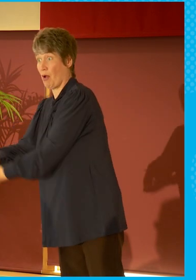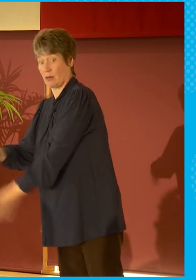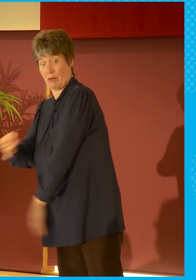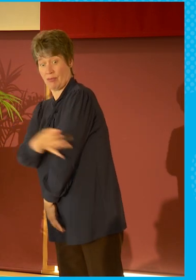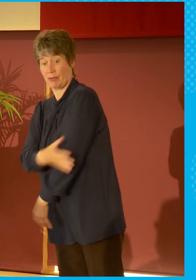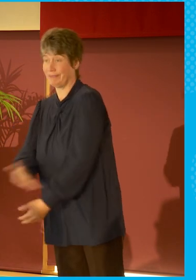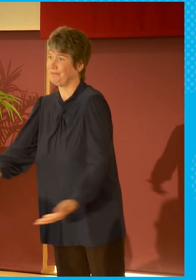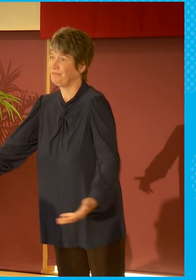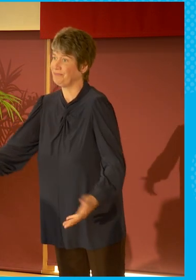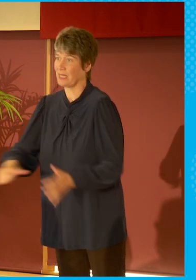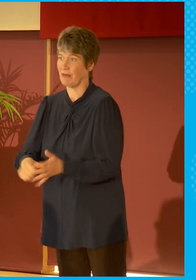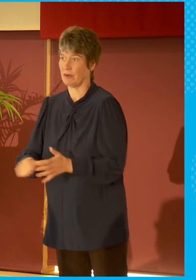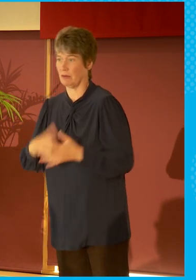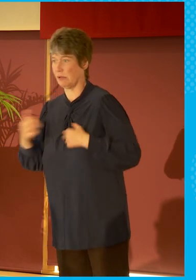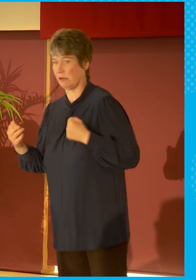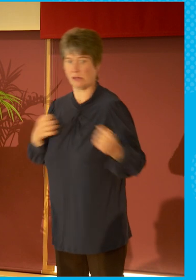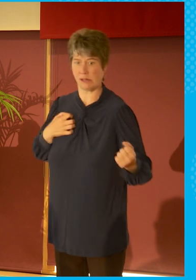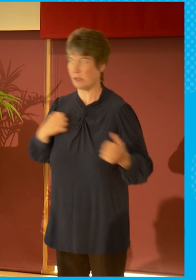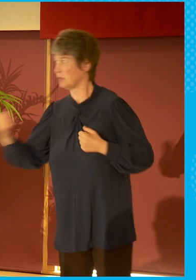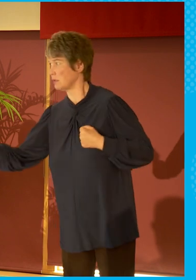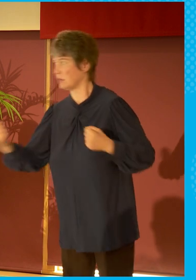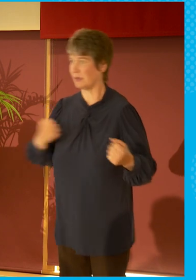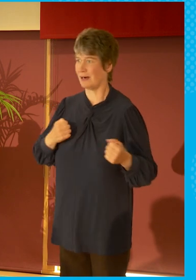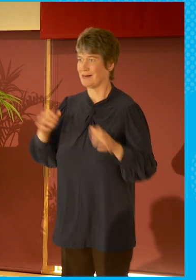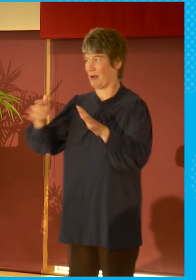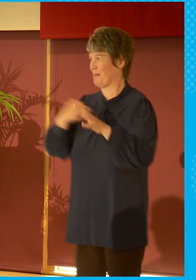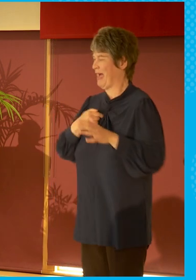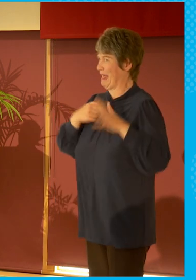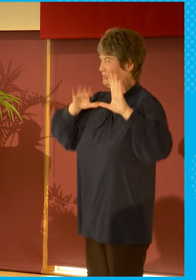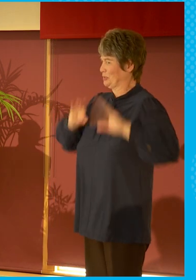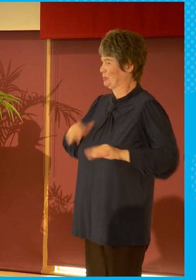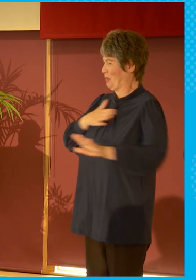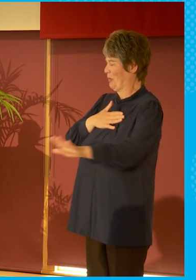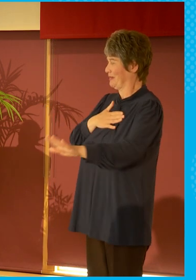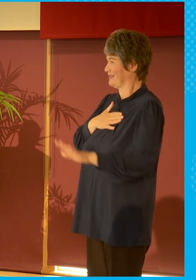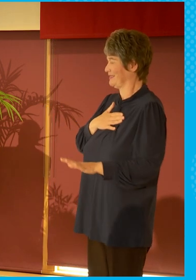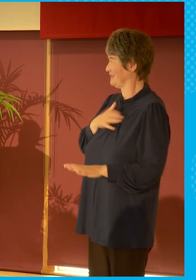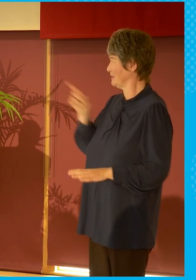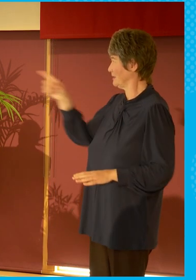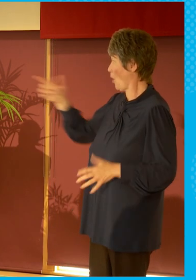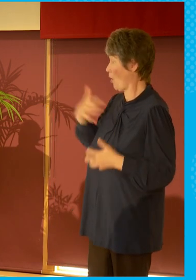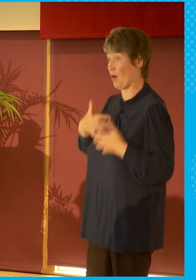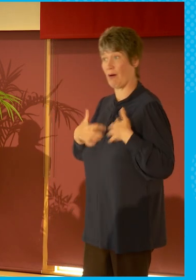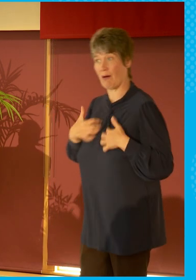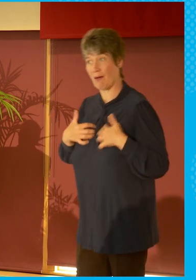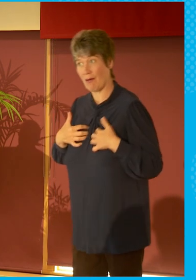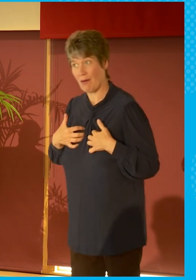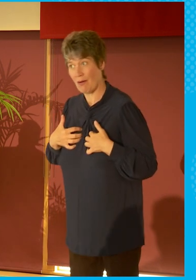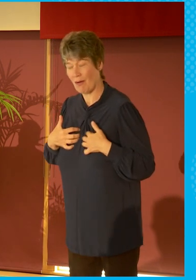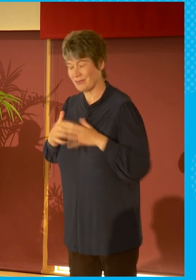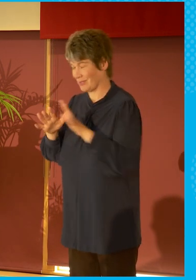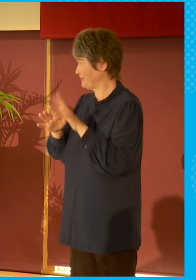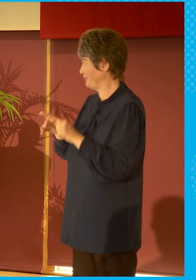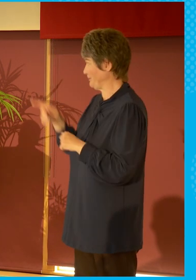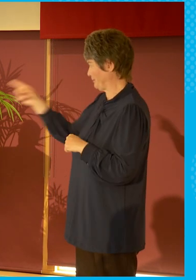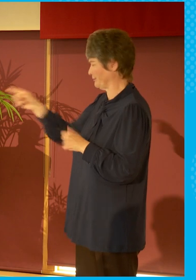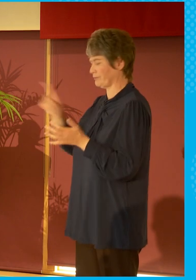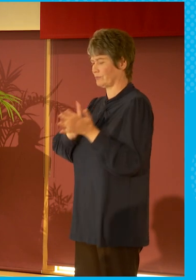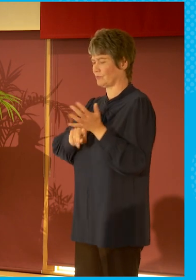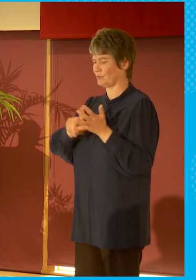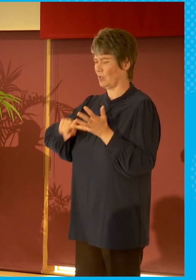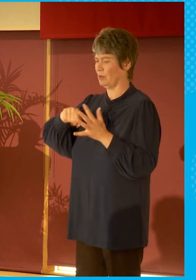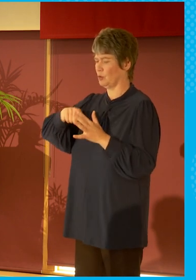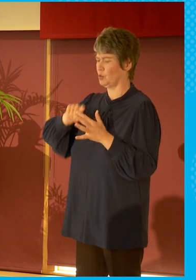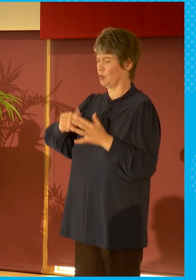it and there's more. Thank you, really interesting, I'm sure we'll come back to those issues. Luke, would you like to come back?